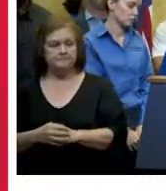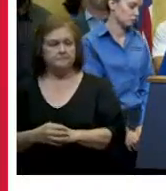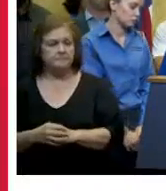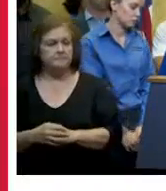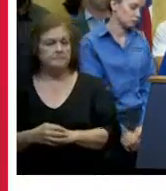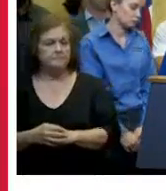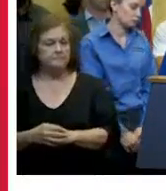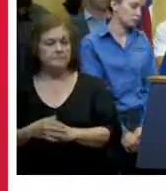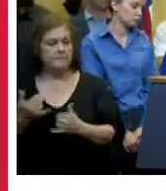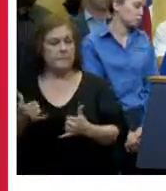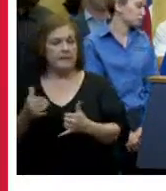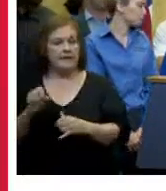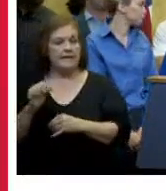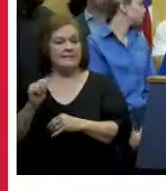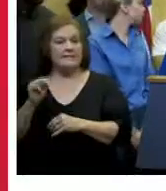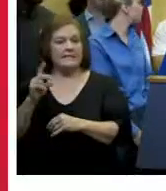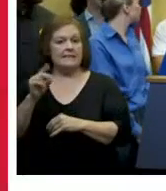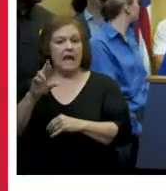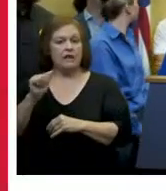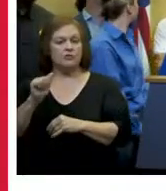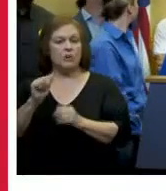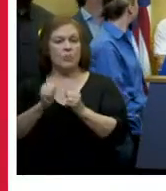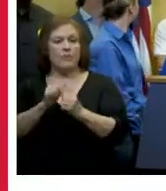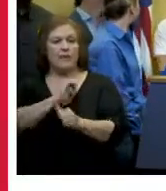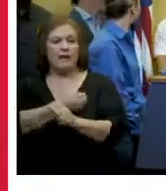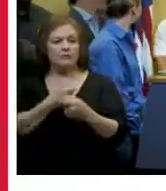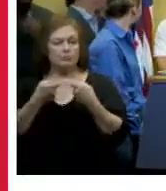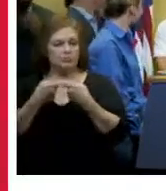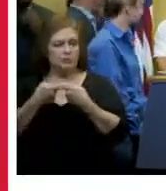i'm going to call on sandra diggs miller with energy